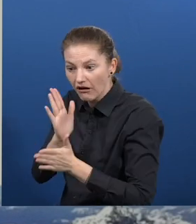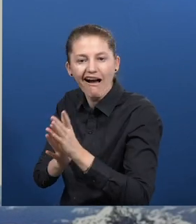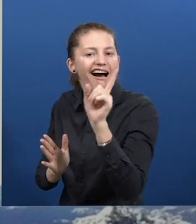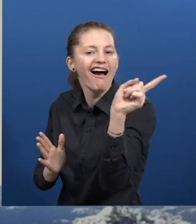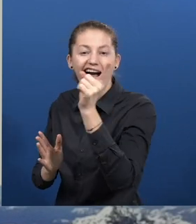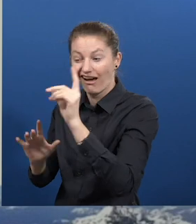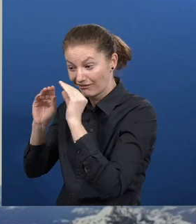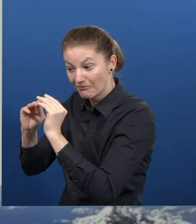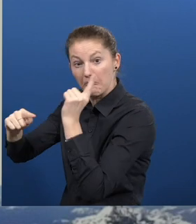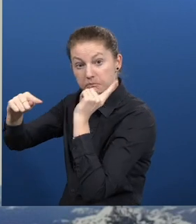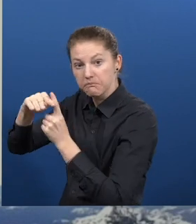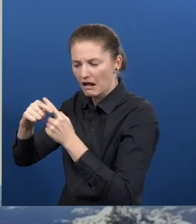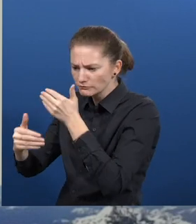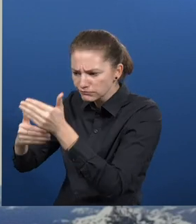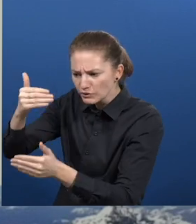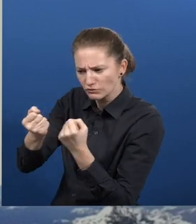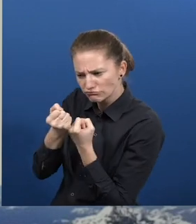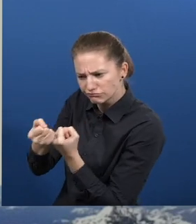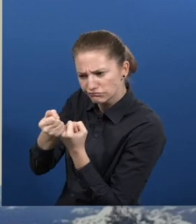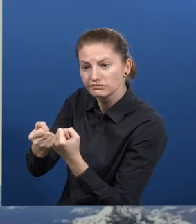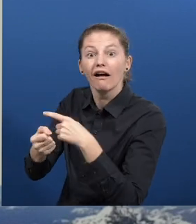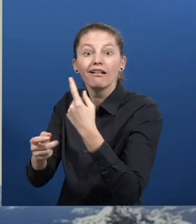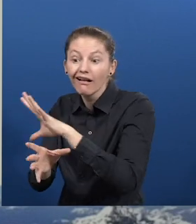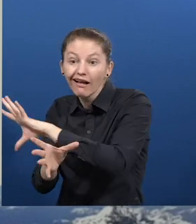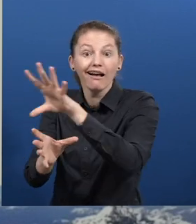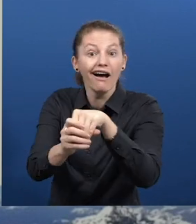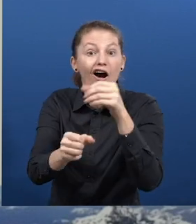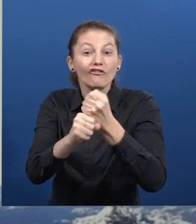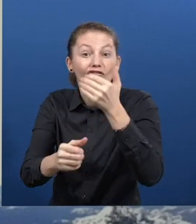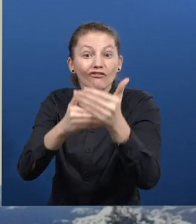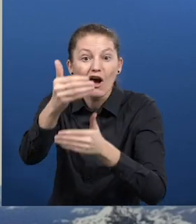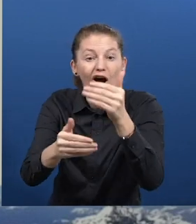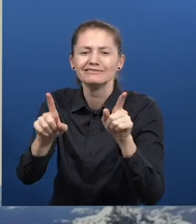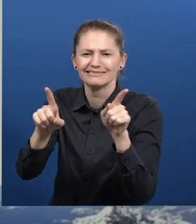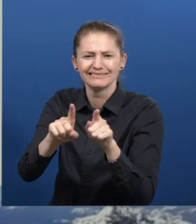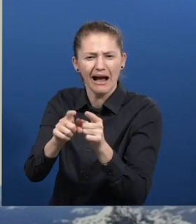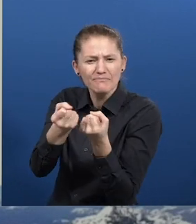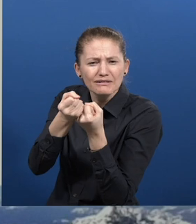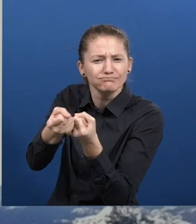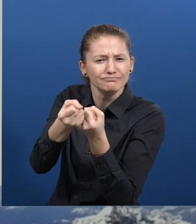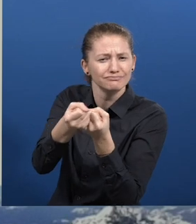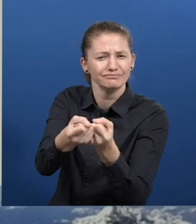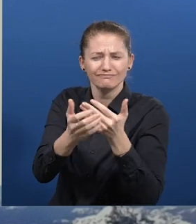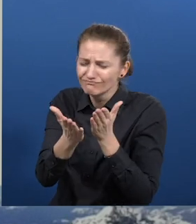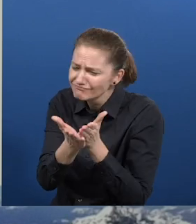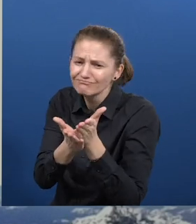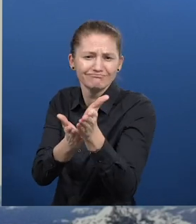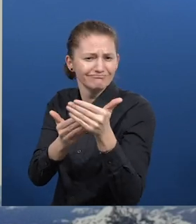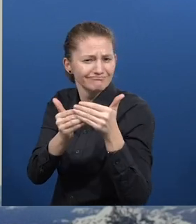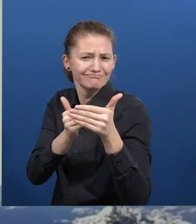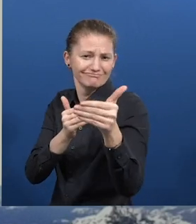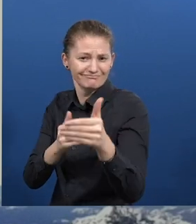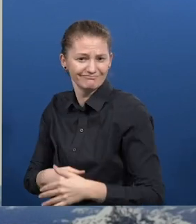these participants, but also the professional support that they have throughout the training process and, more importantly, throughout the job placement